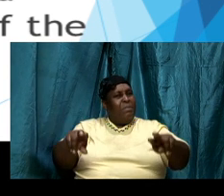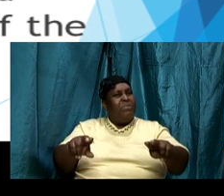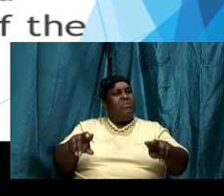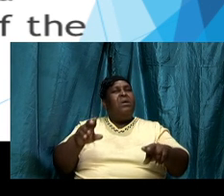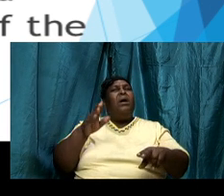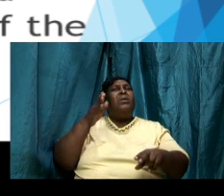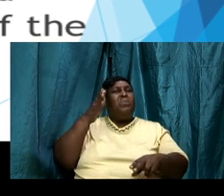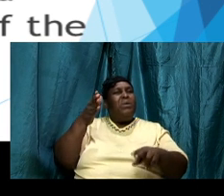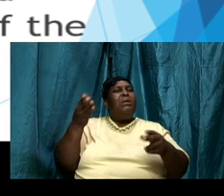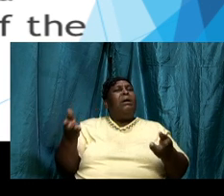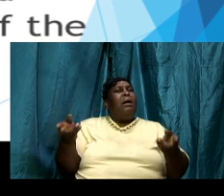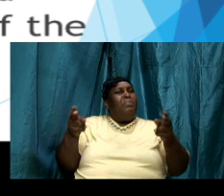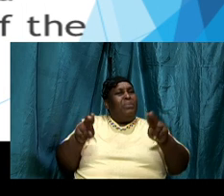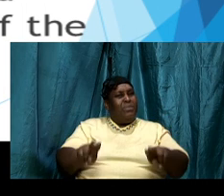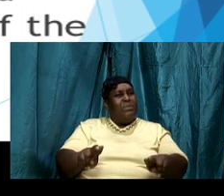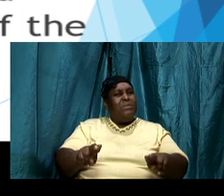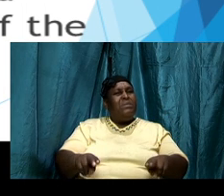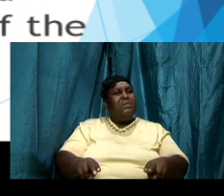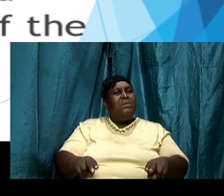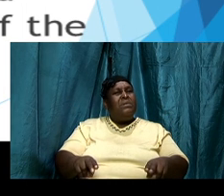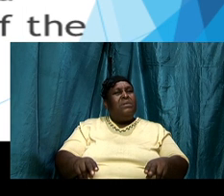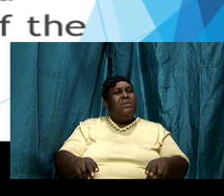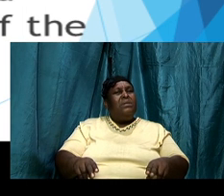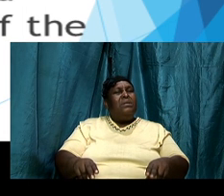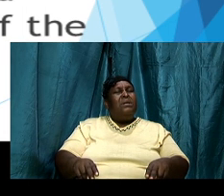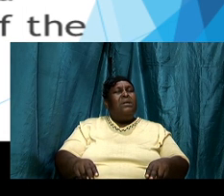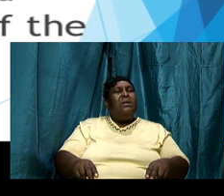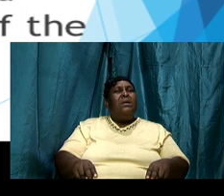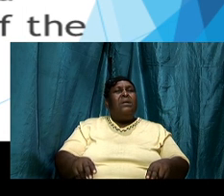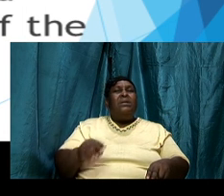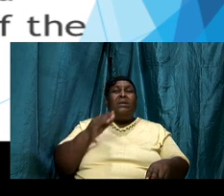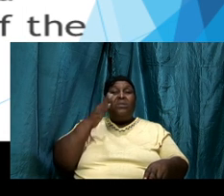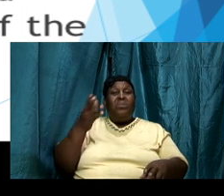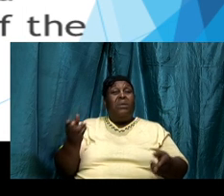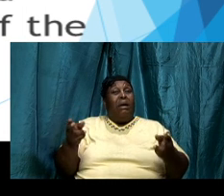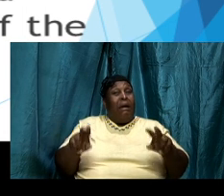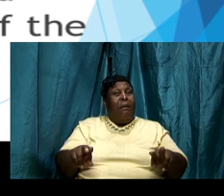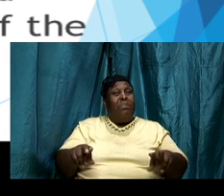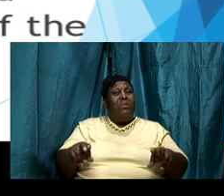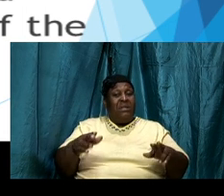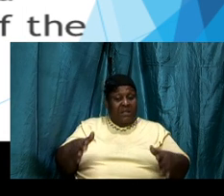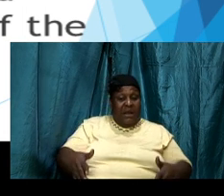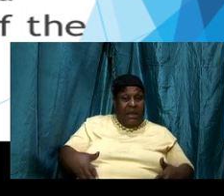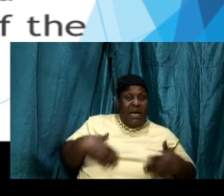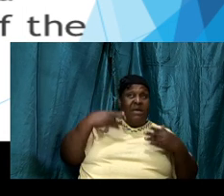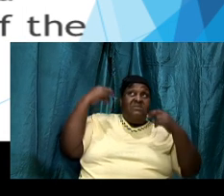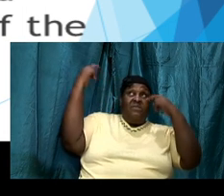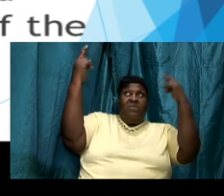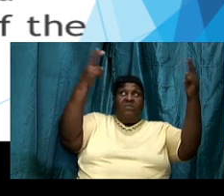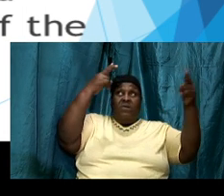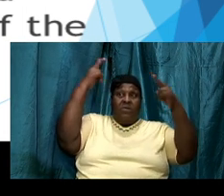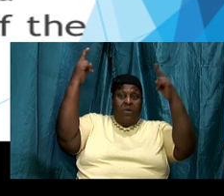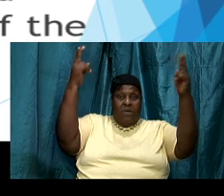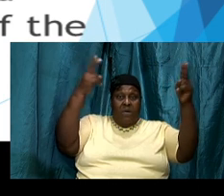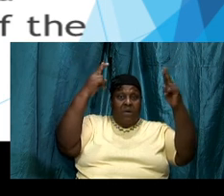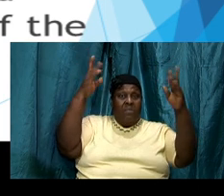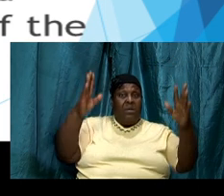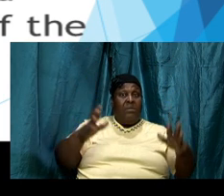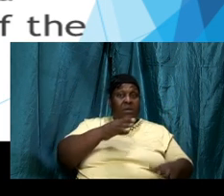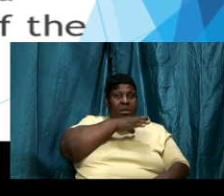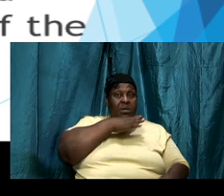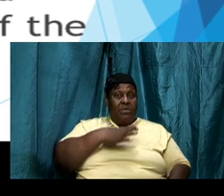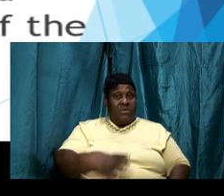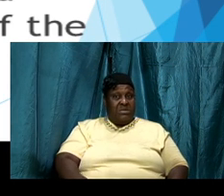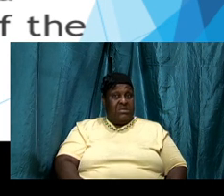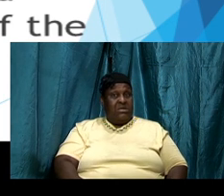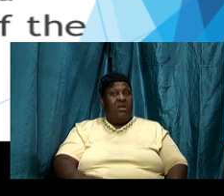what happens in the lives of those that are overcoming Christians they learn the art of reading and